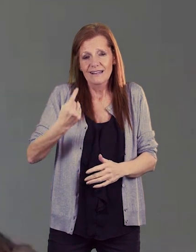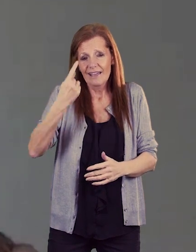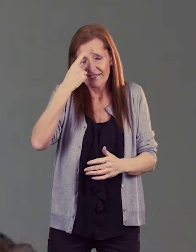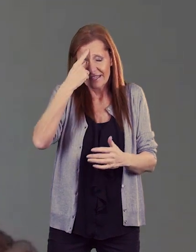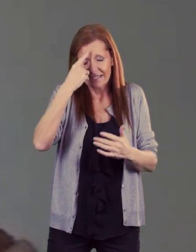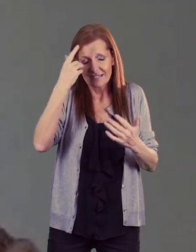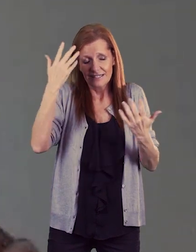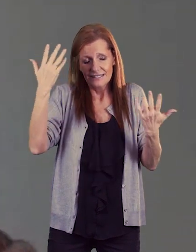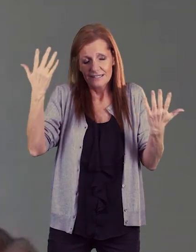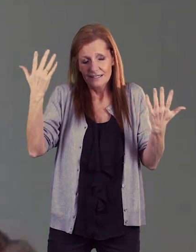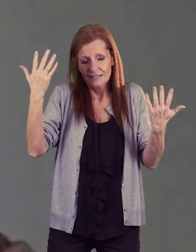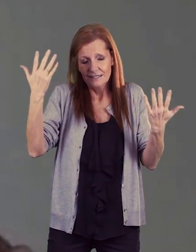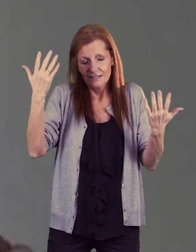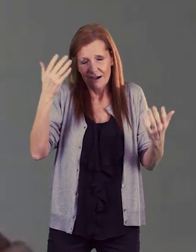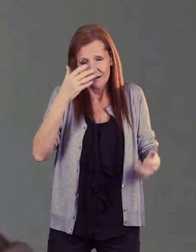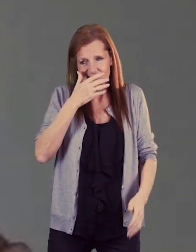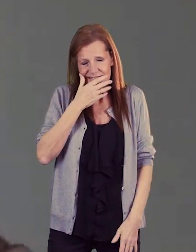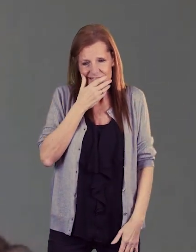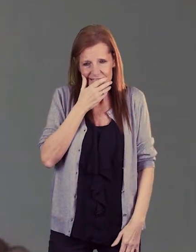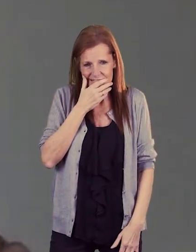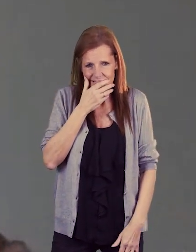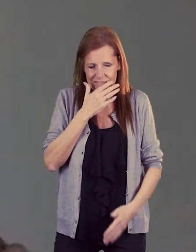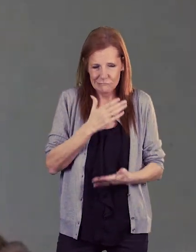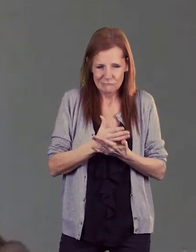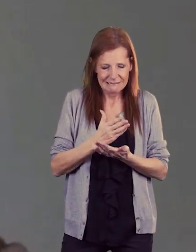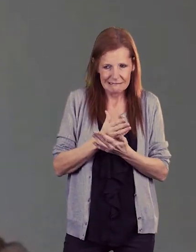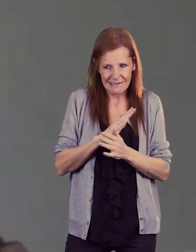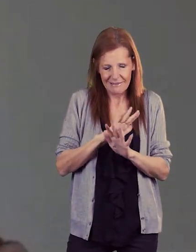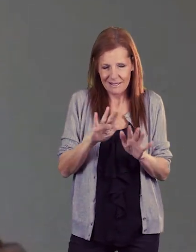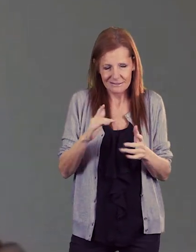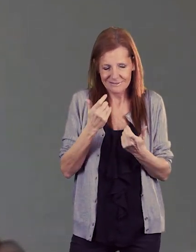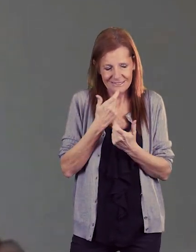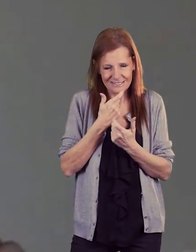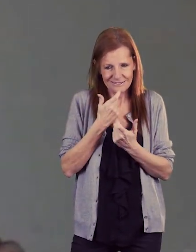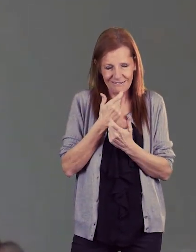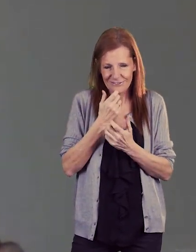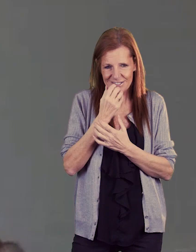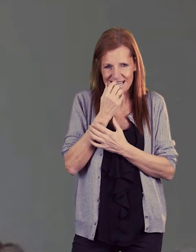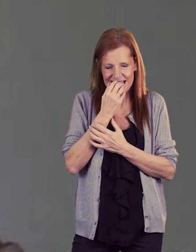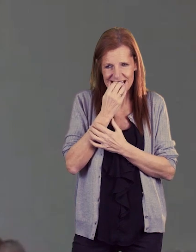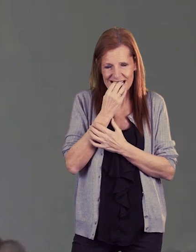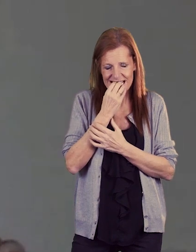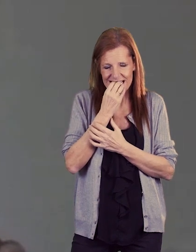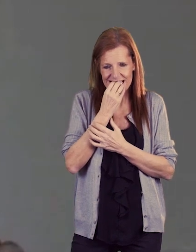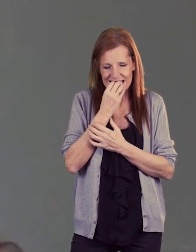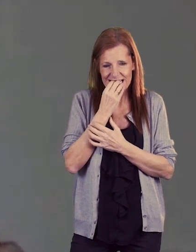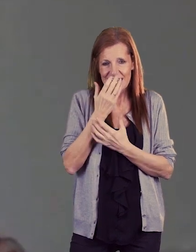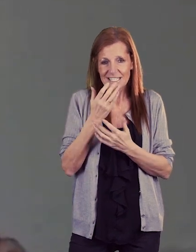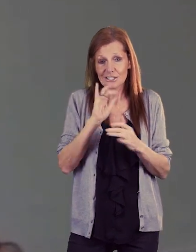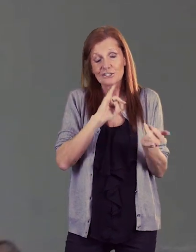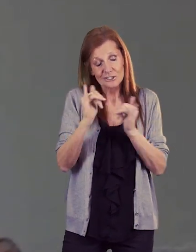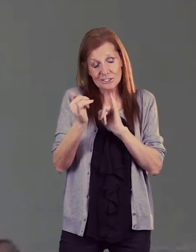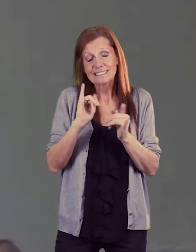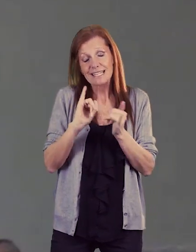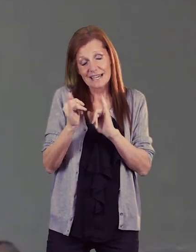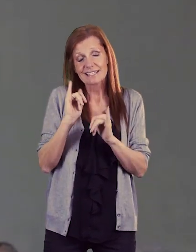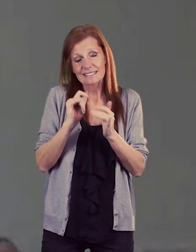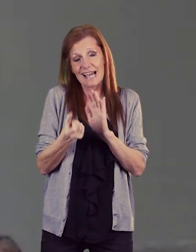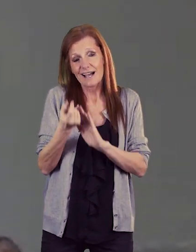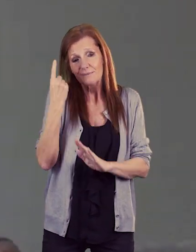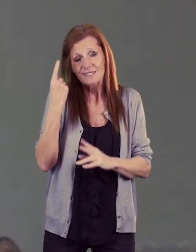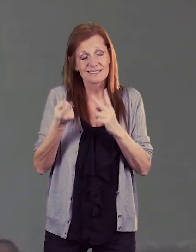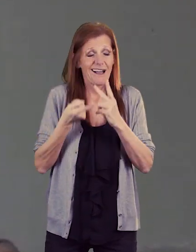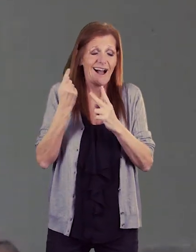oh that isn't so funny actually I didn't you know I can't laugh it off I can't do that and I do have days like that